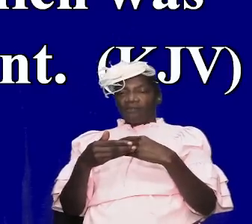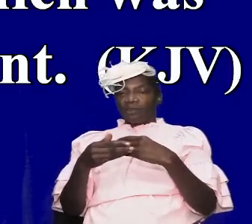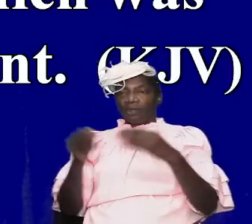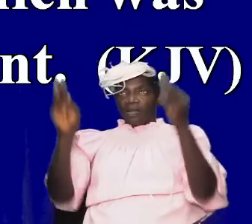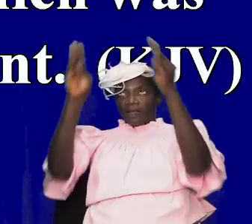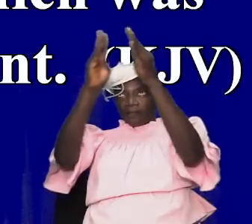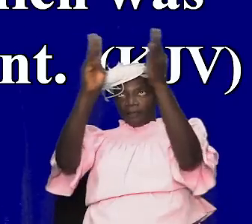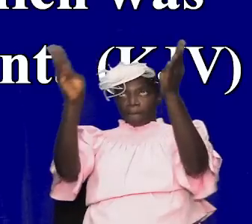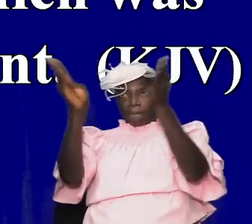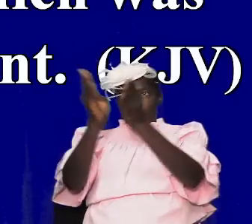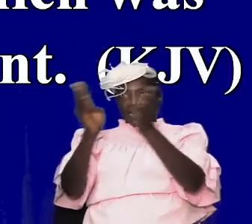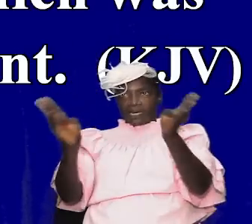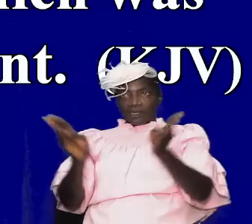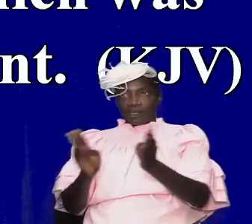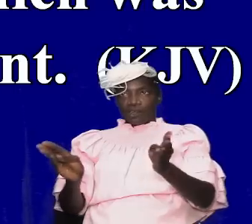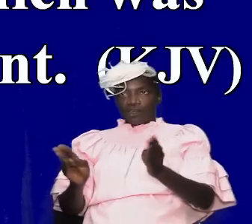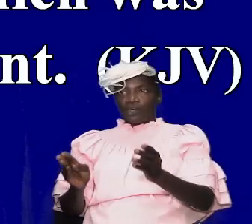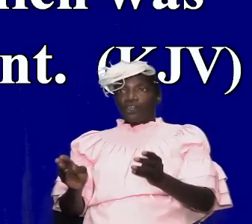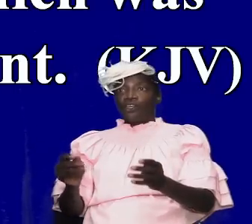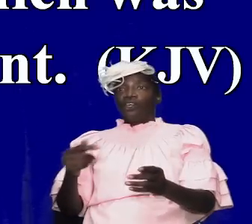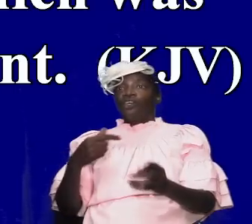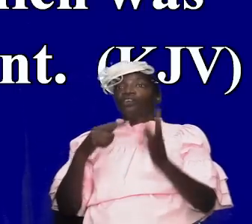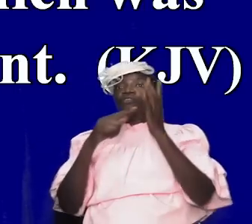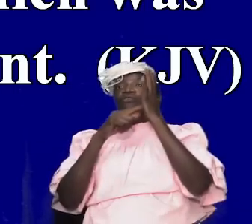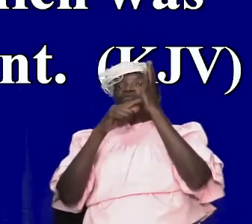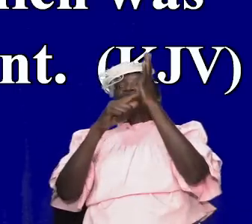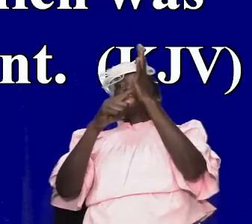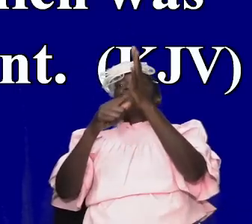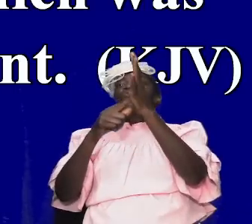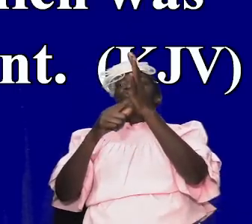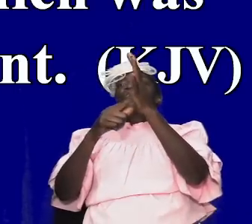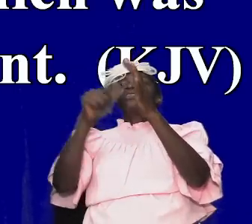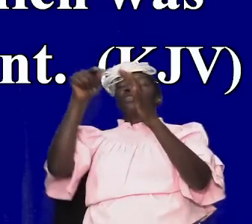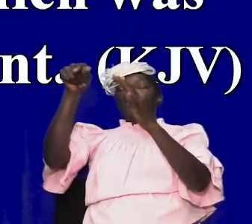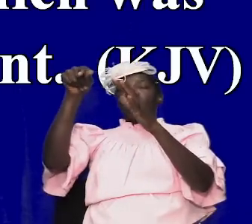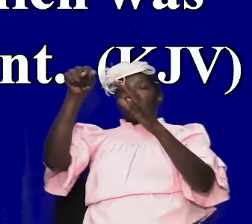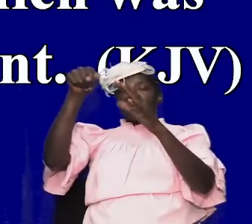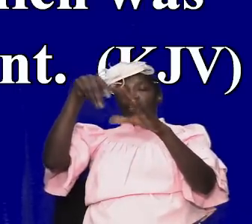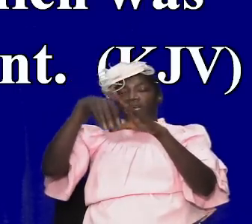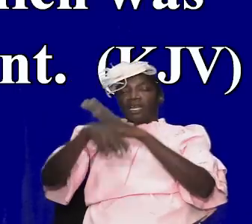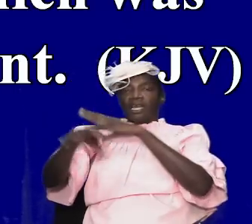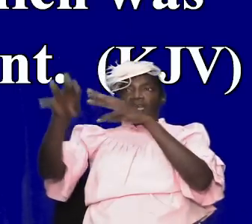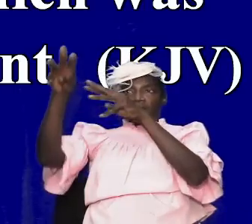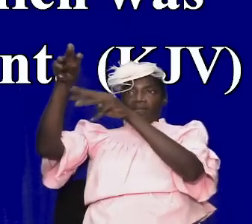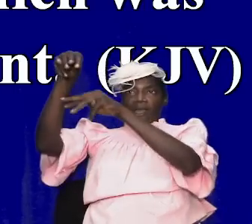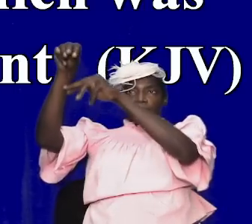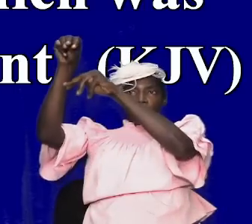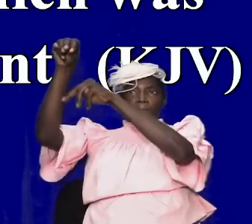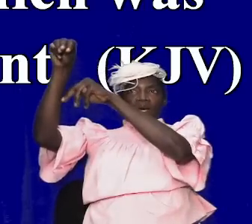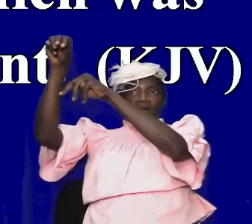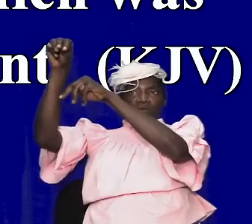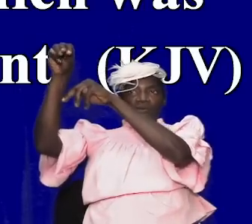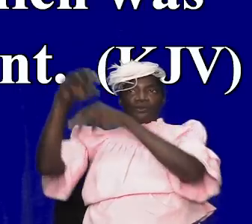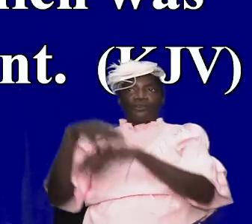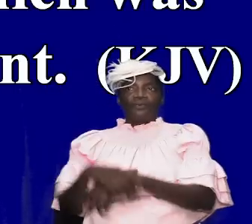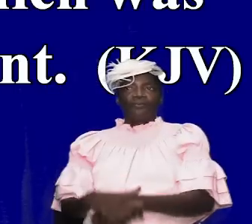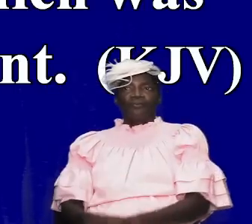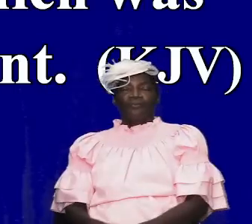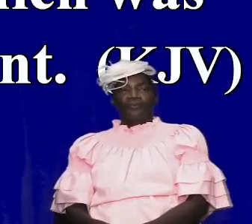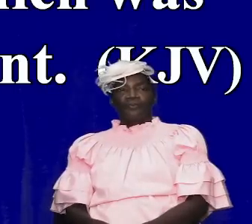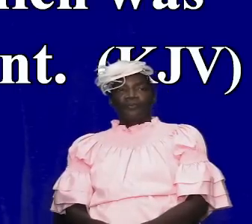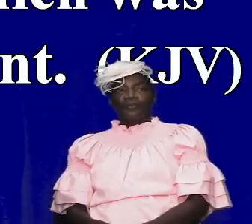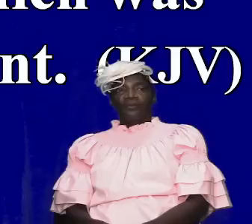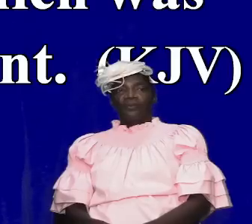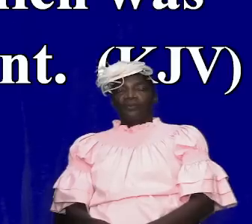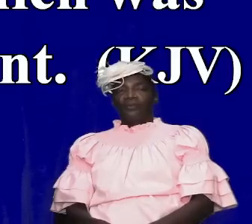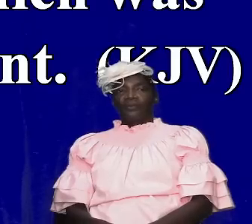pattern which was showed thee in the mount and as we